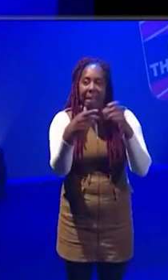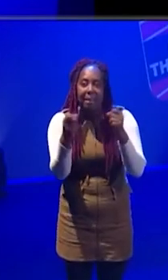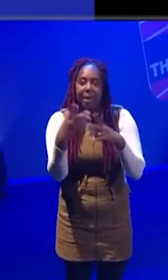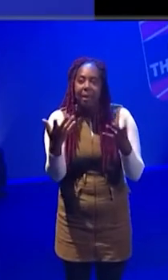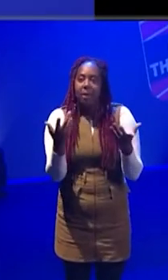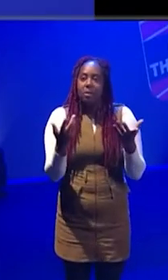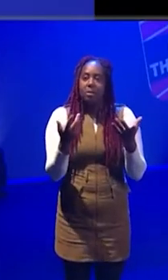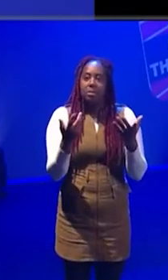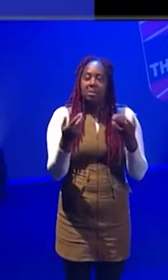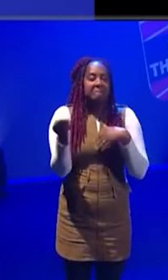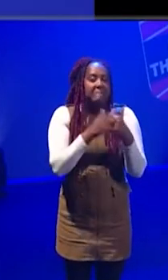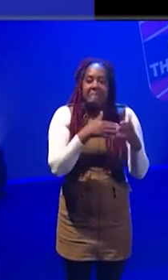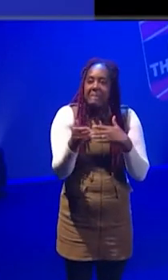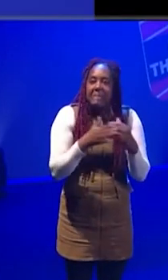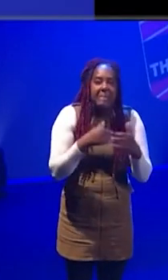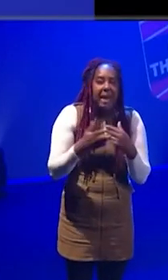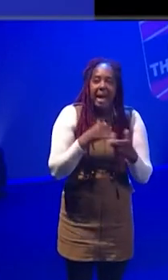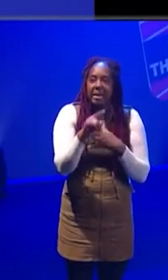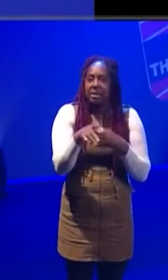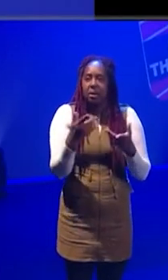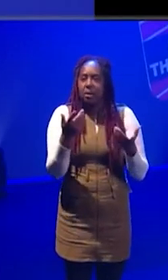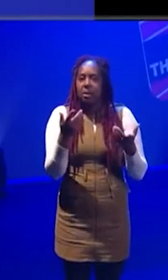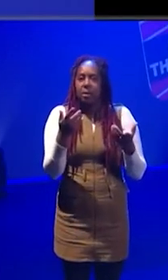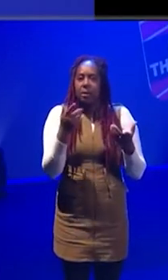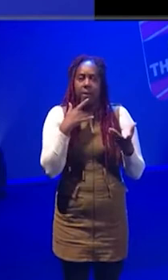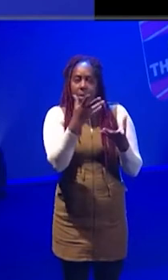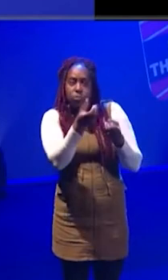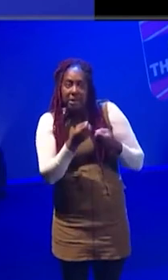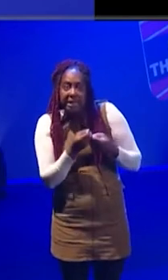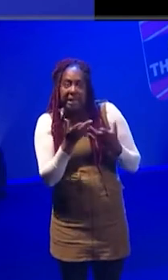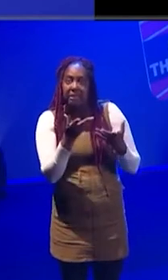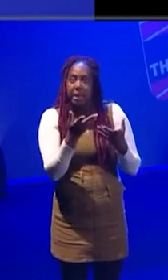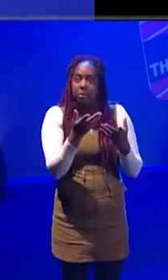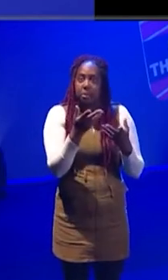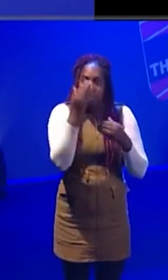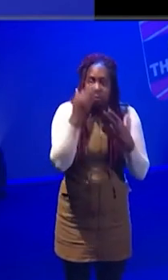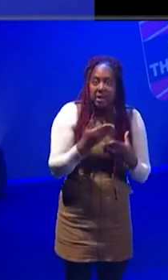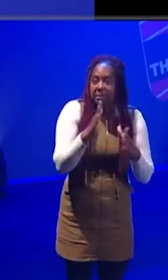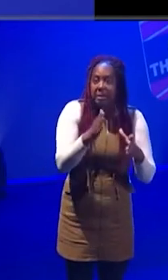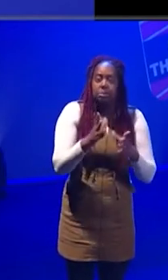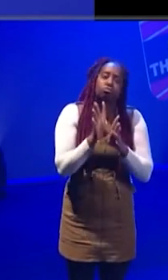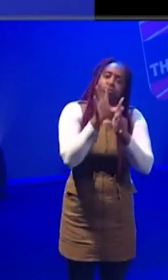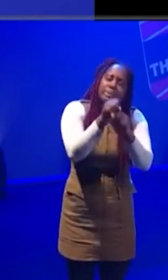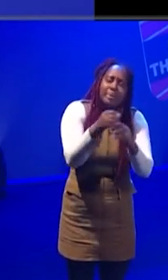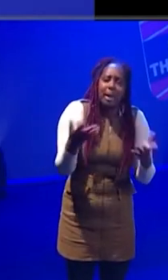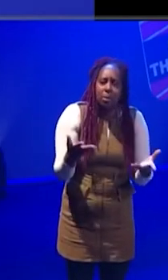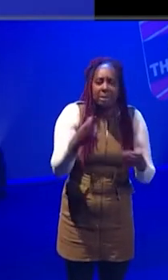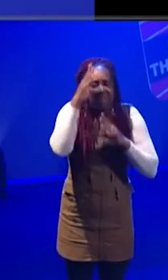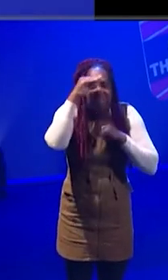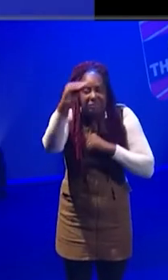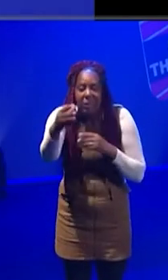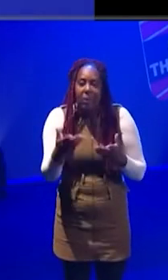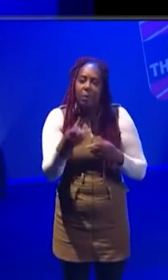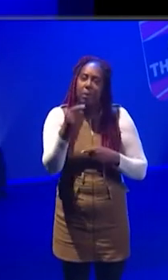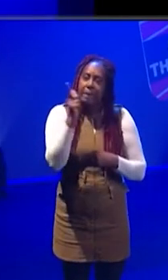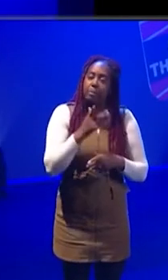networks. And it doesn't matter whether the most senior designer, the most senior producer, just reach out. Because people really